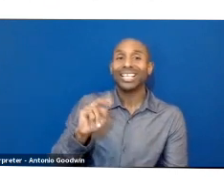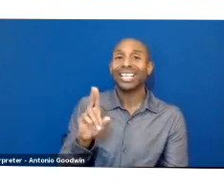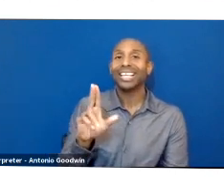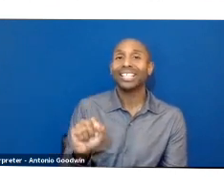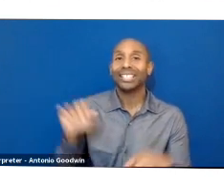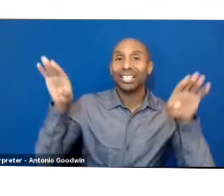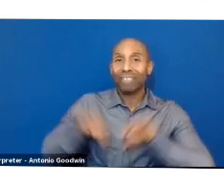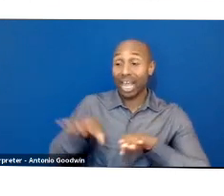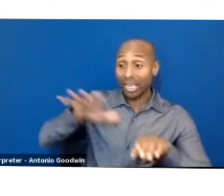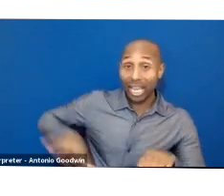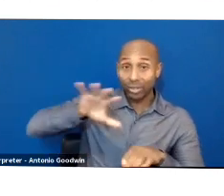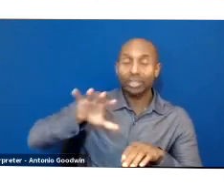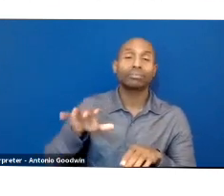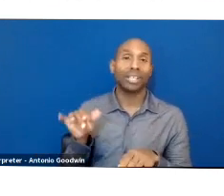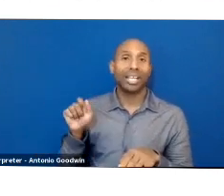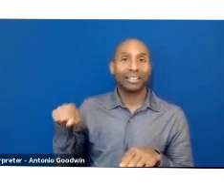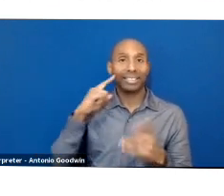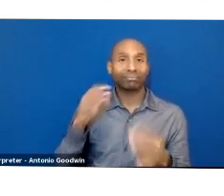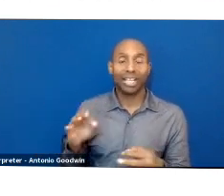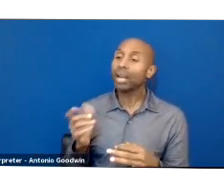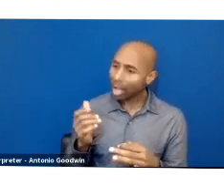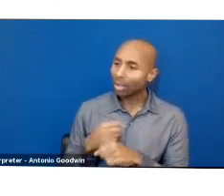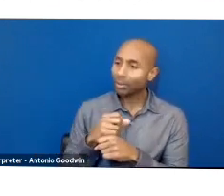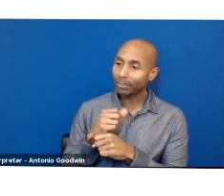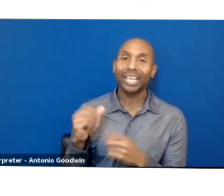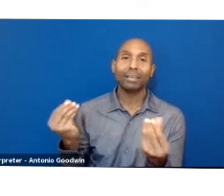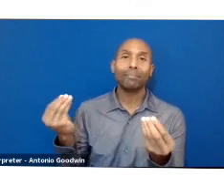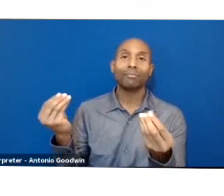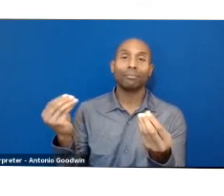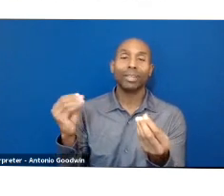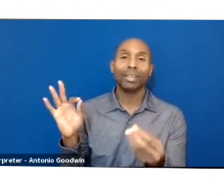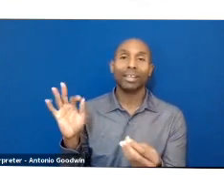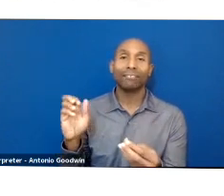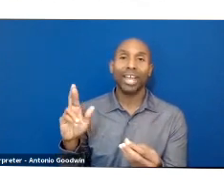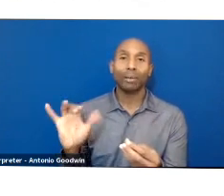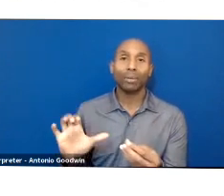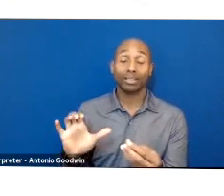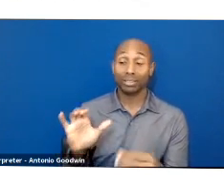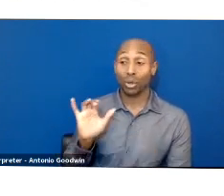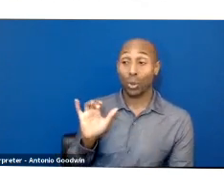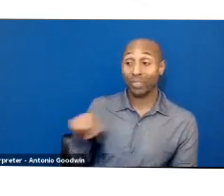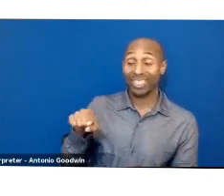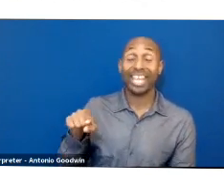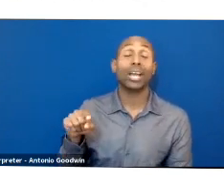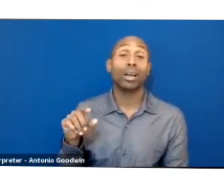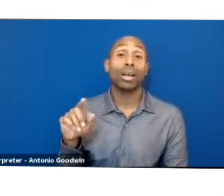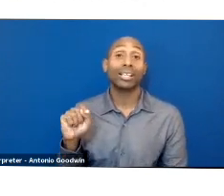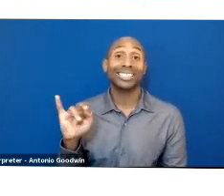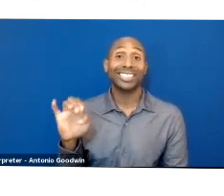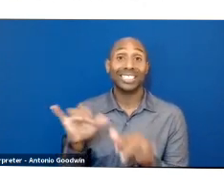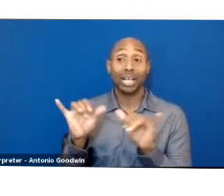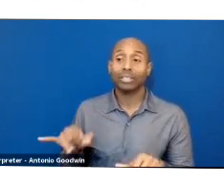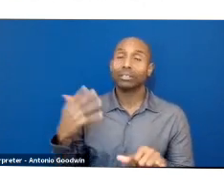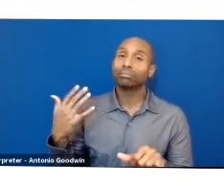fabric, then turn it into textiles. And so the Indian subcontinent has a long, long history of